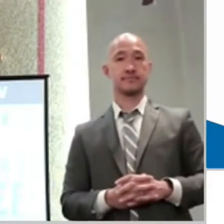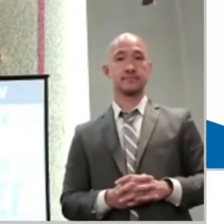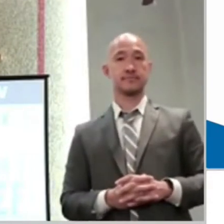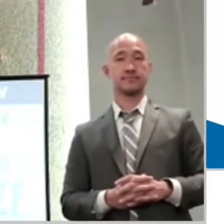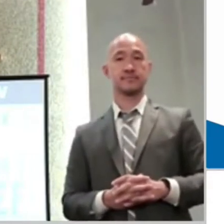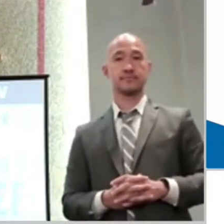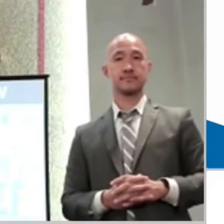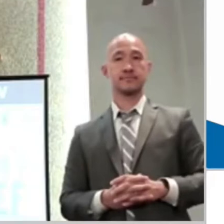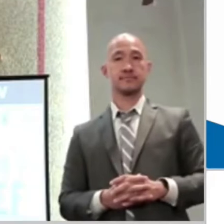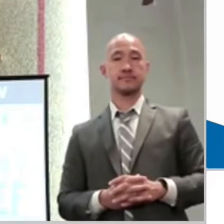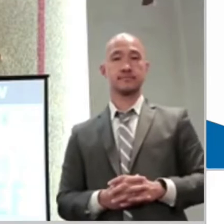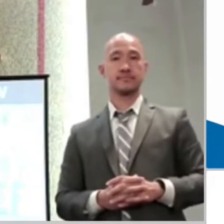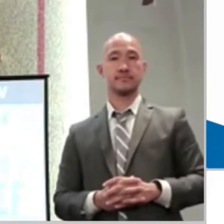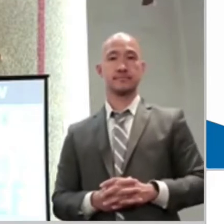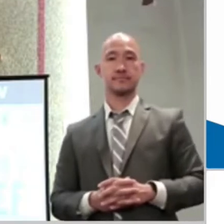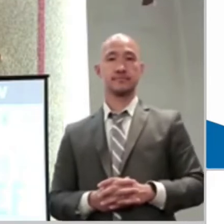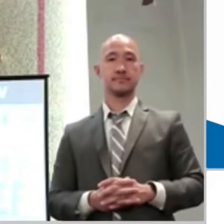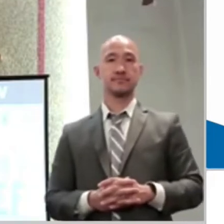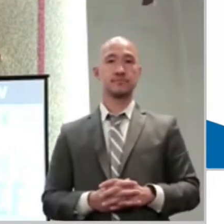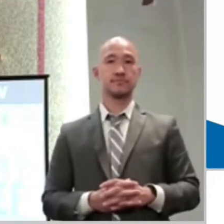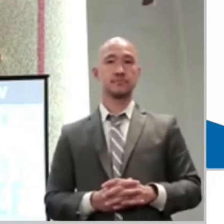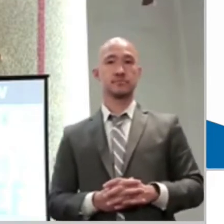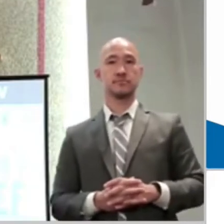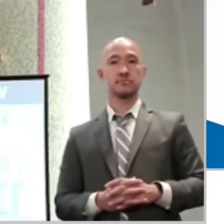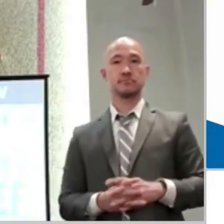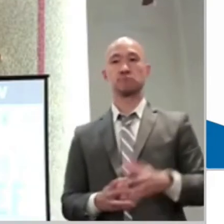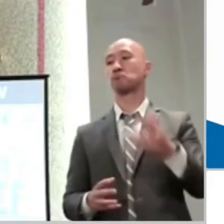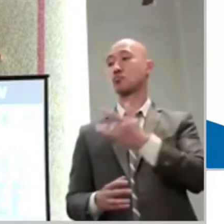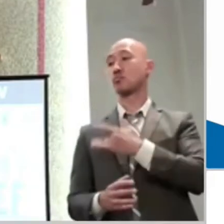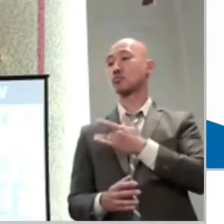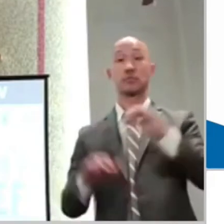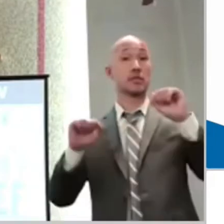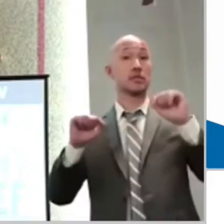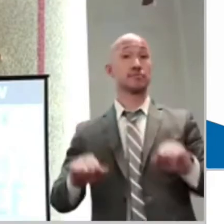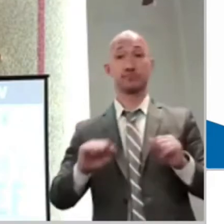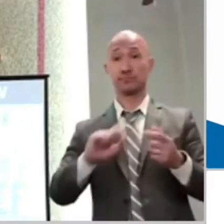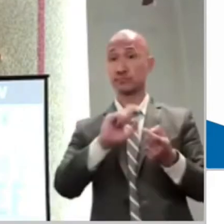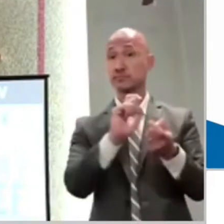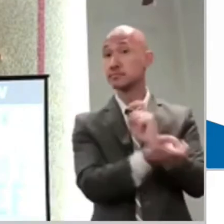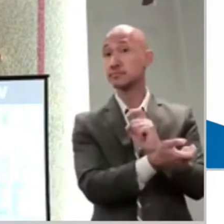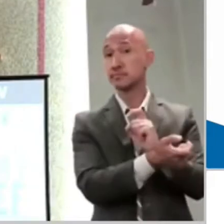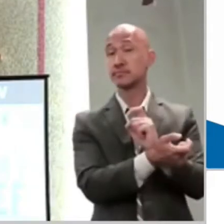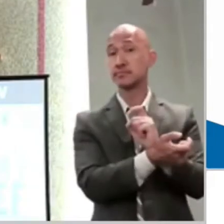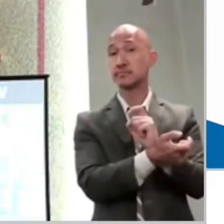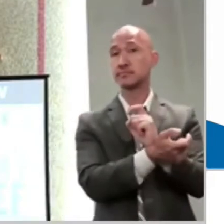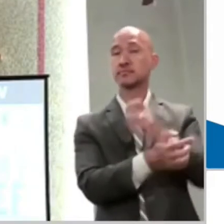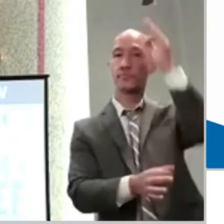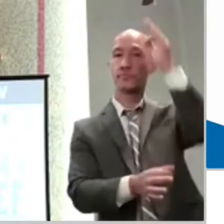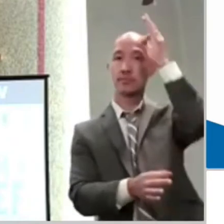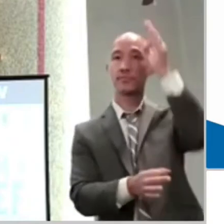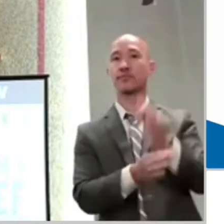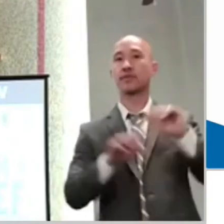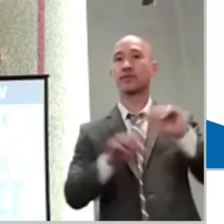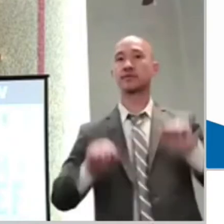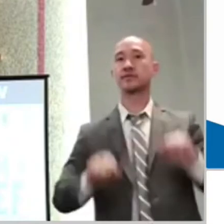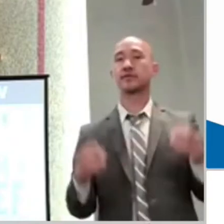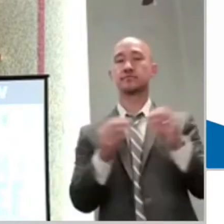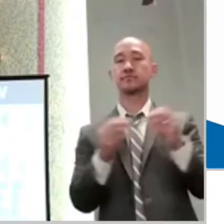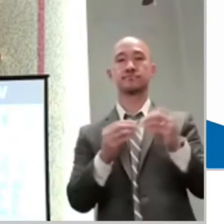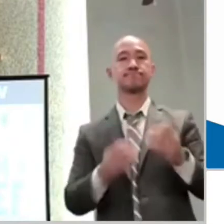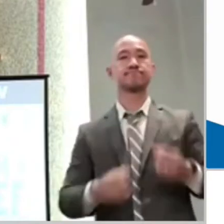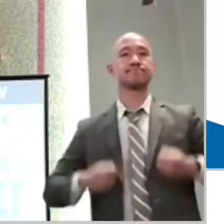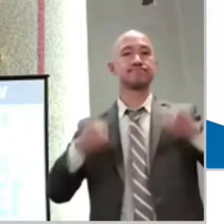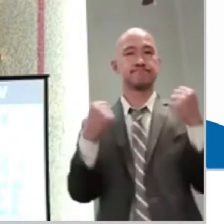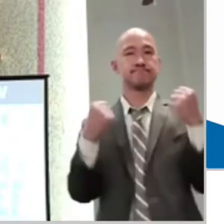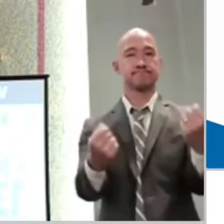growing happens, where a changed heart happens, where faith gets strong as we cry out,